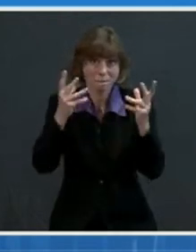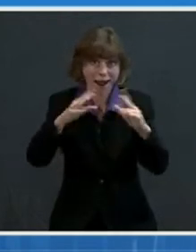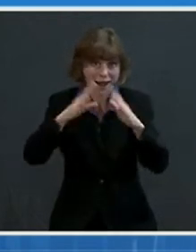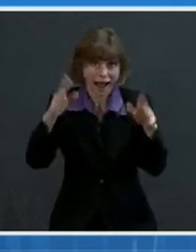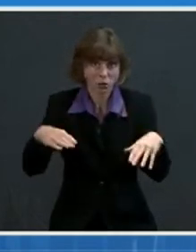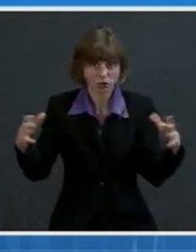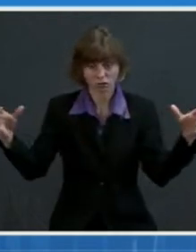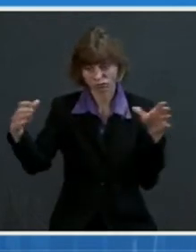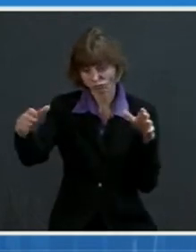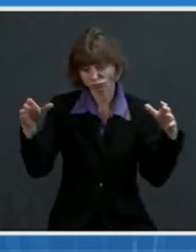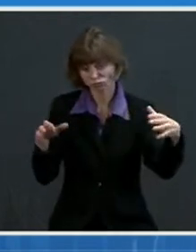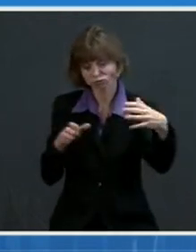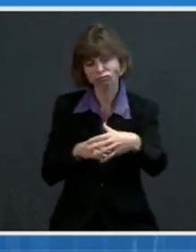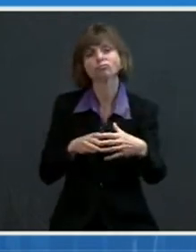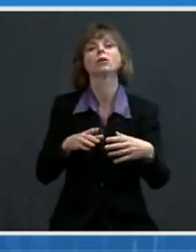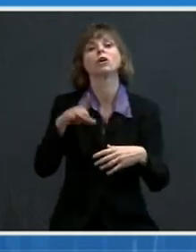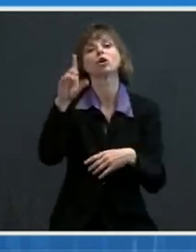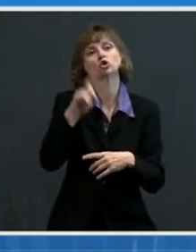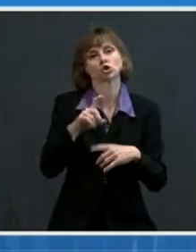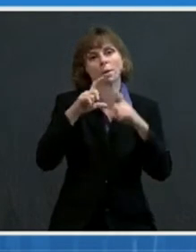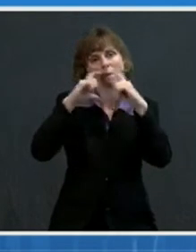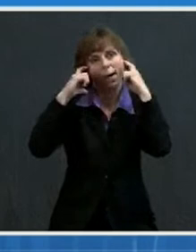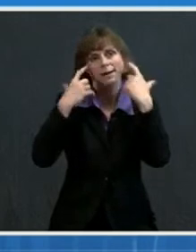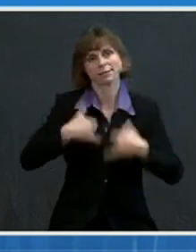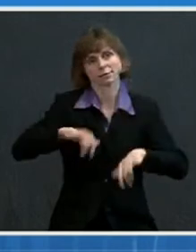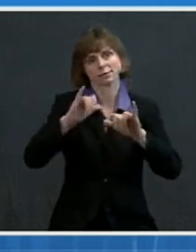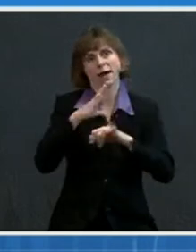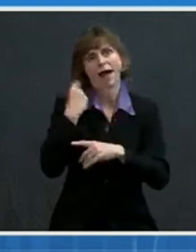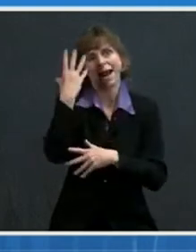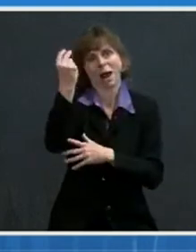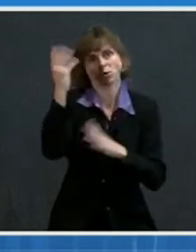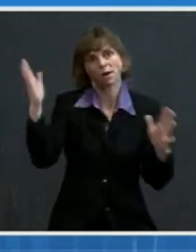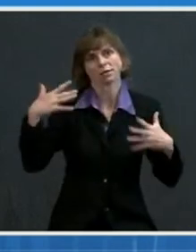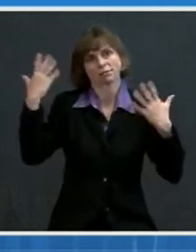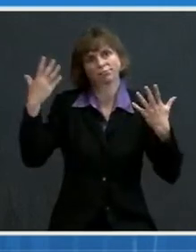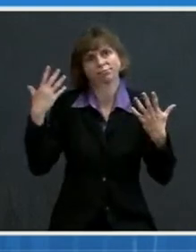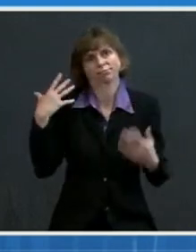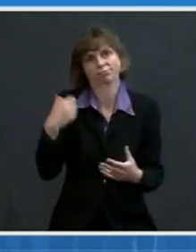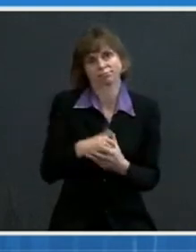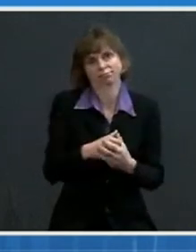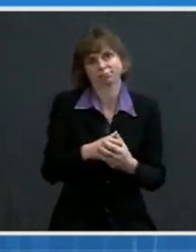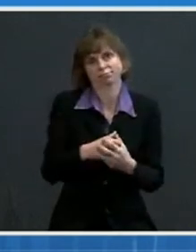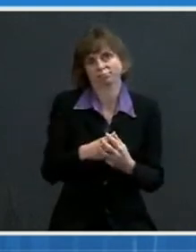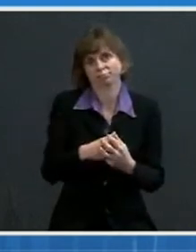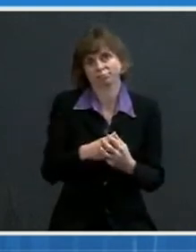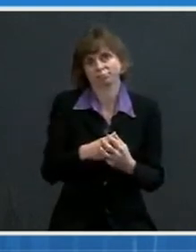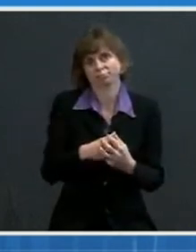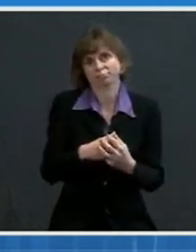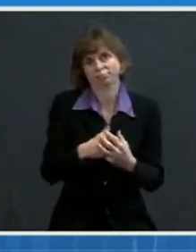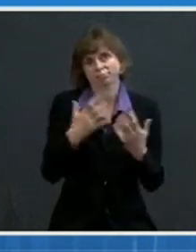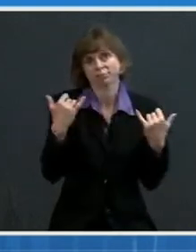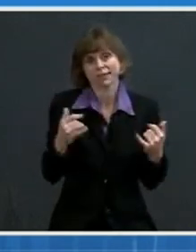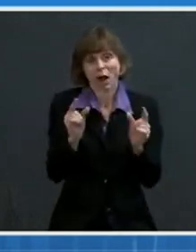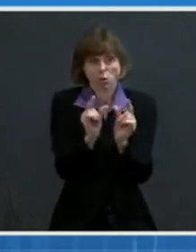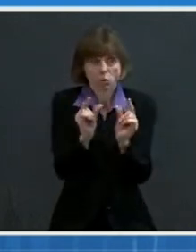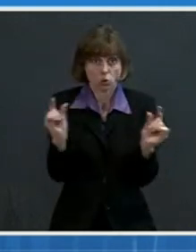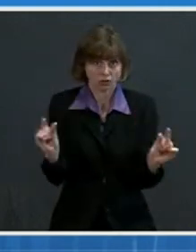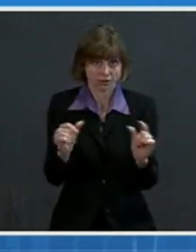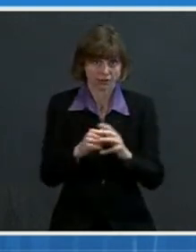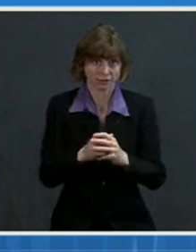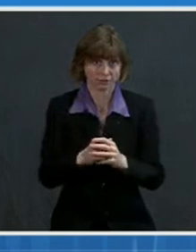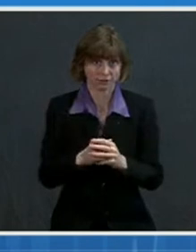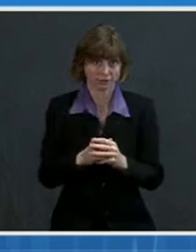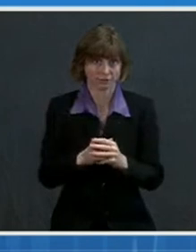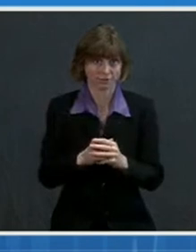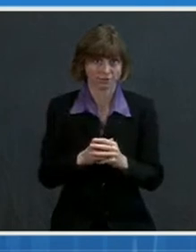outdoors in a well-ventilated space. Moving on to quarantine away from visiting. In addition to